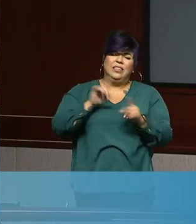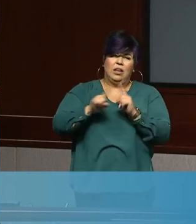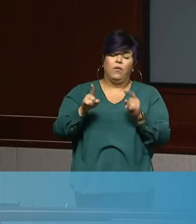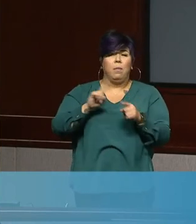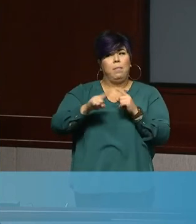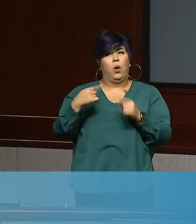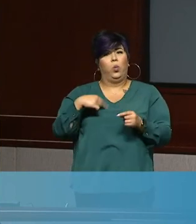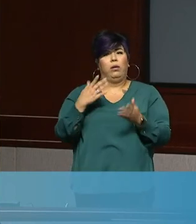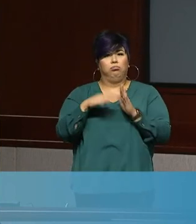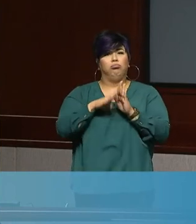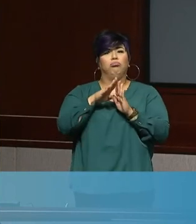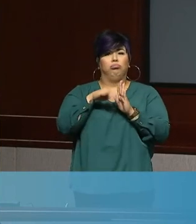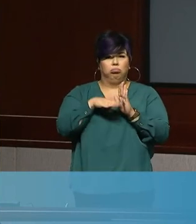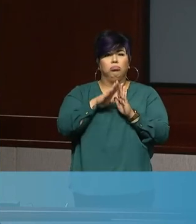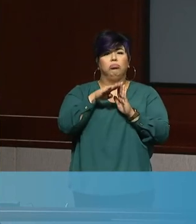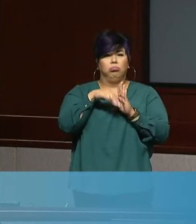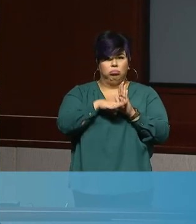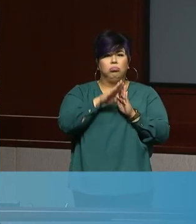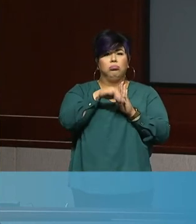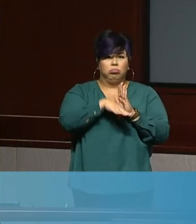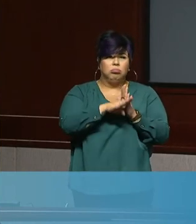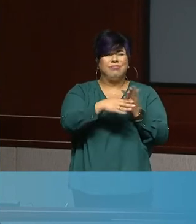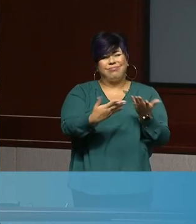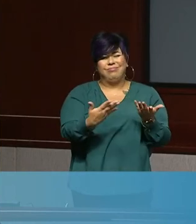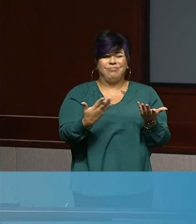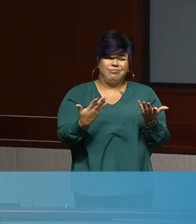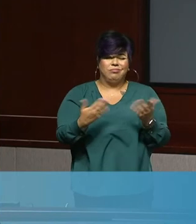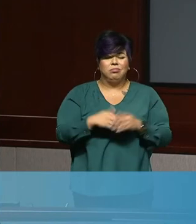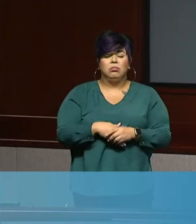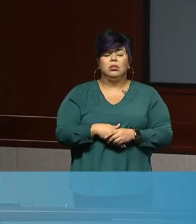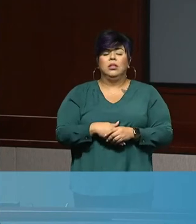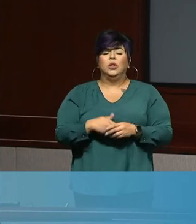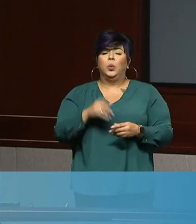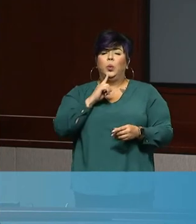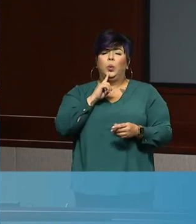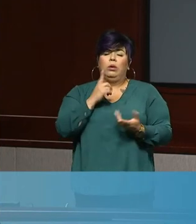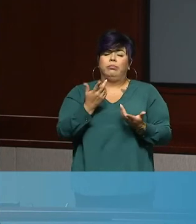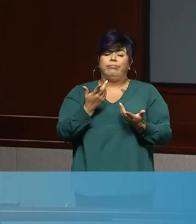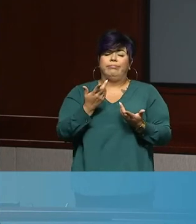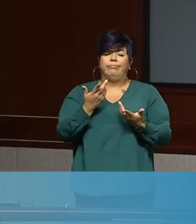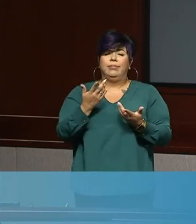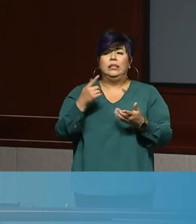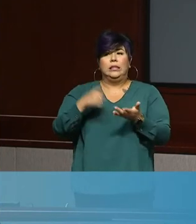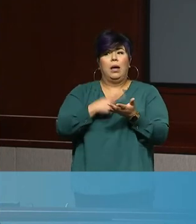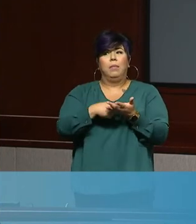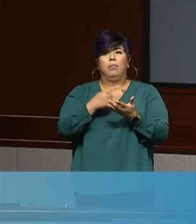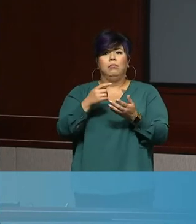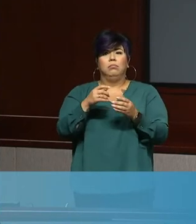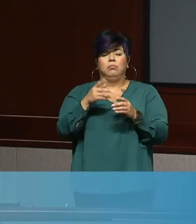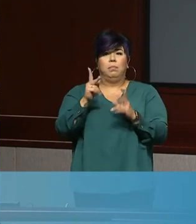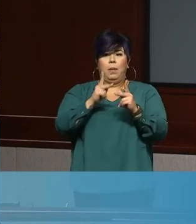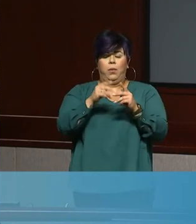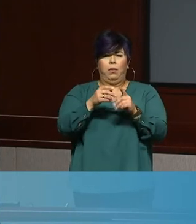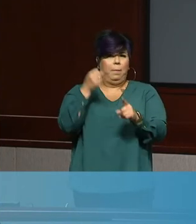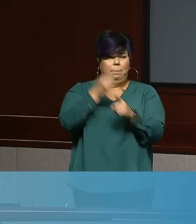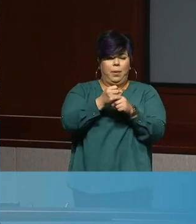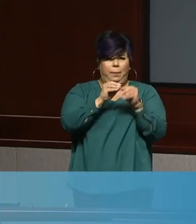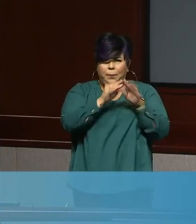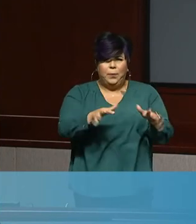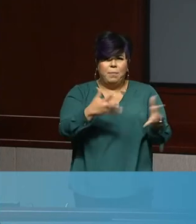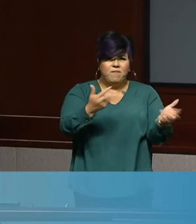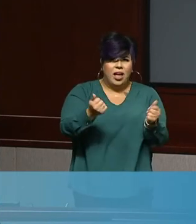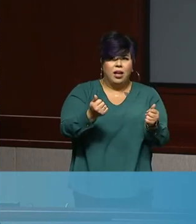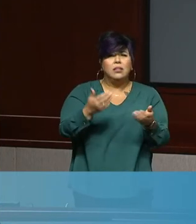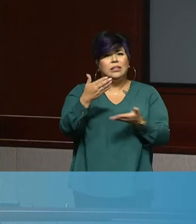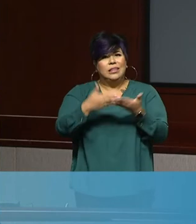in, in June and July, that you hit sort of this point of exponential growth where, um, lots and lots of people are getting it, and we have to work really hard,